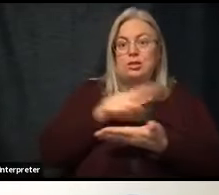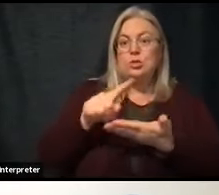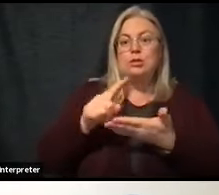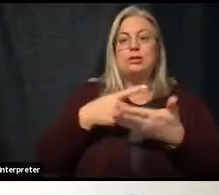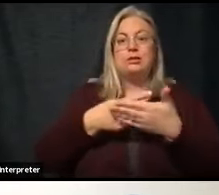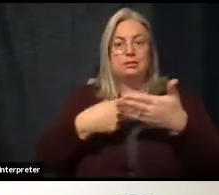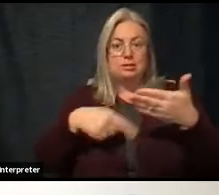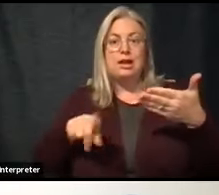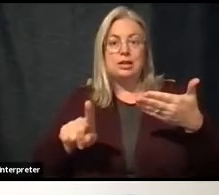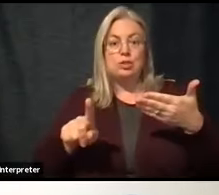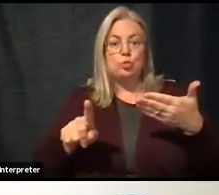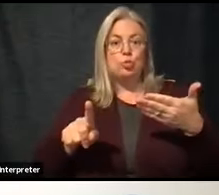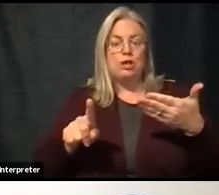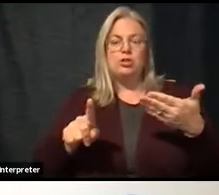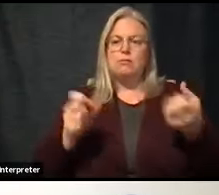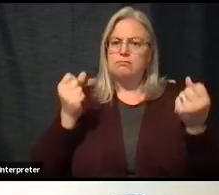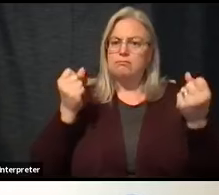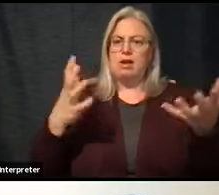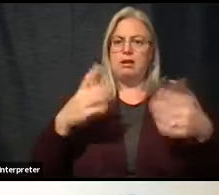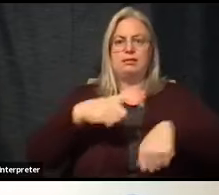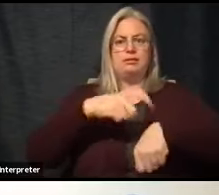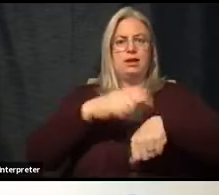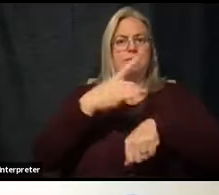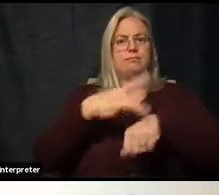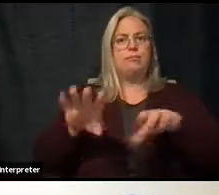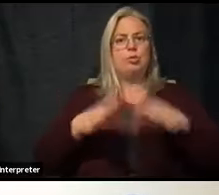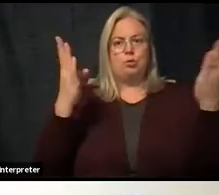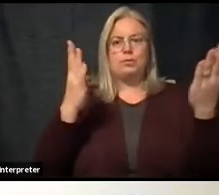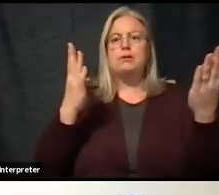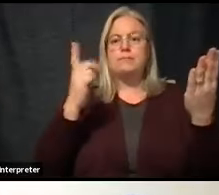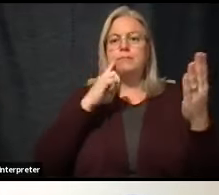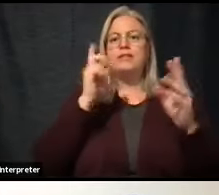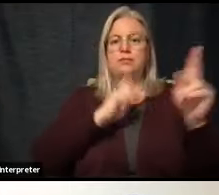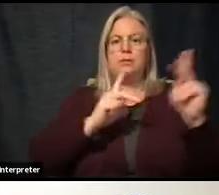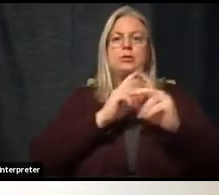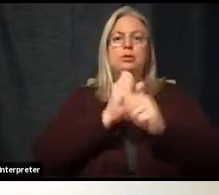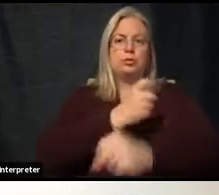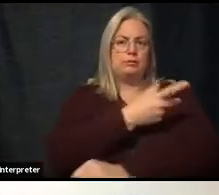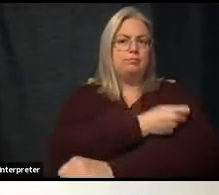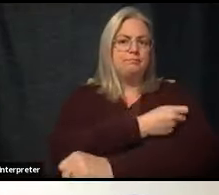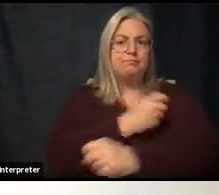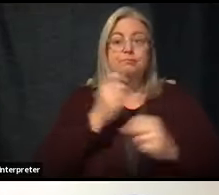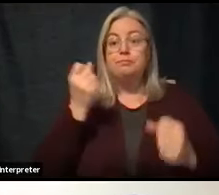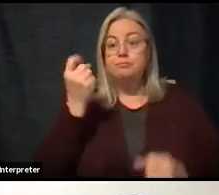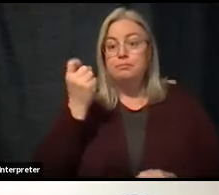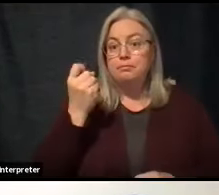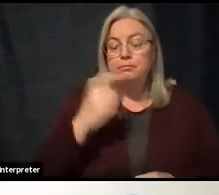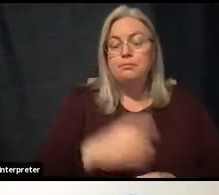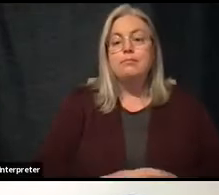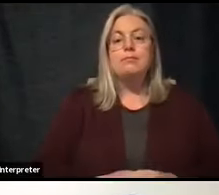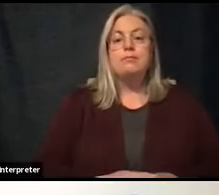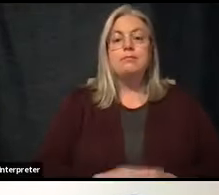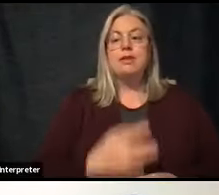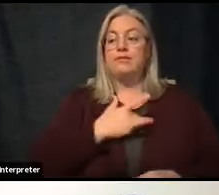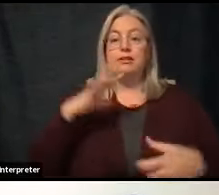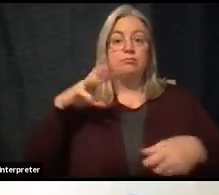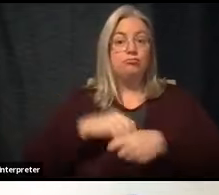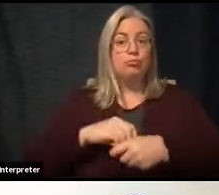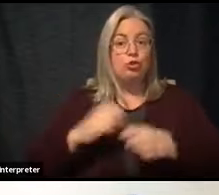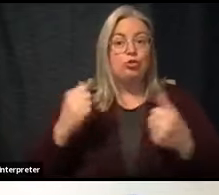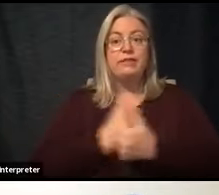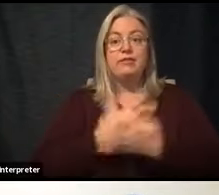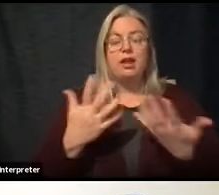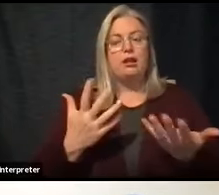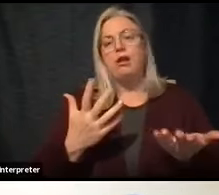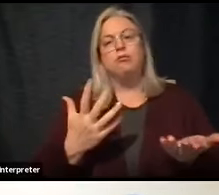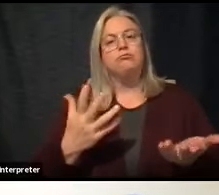a lot of opportunities for people to get vaccinated. Now, do I think that will cover everyone? Absolutely